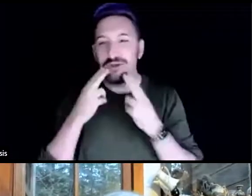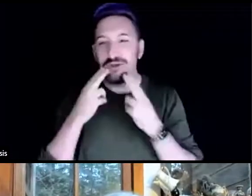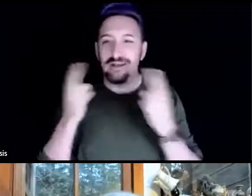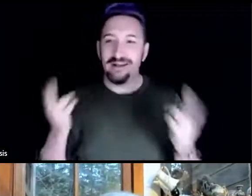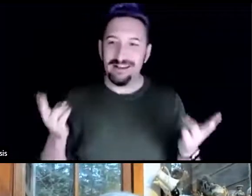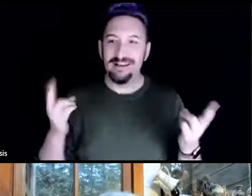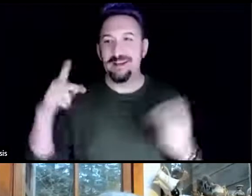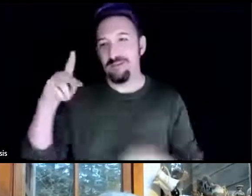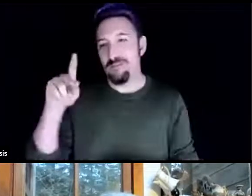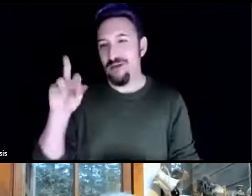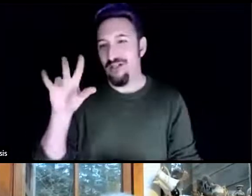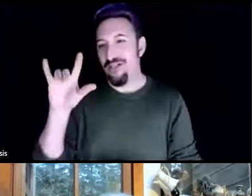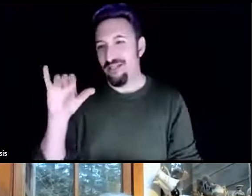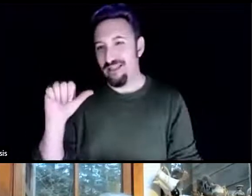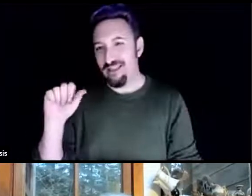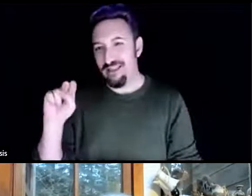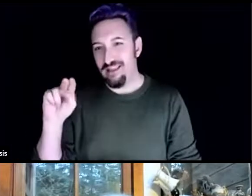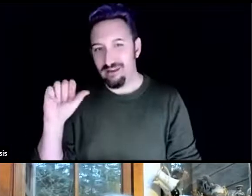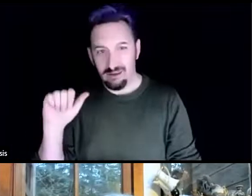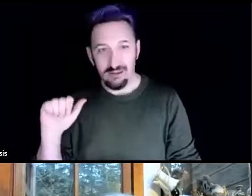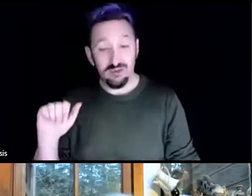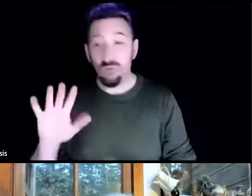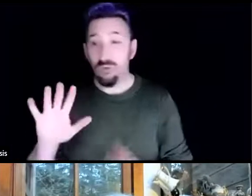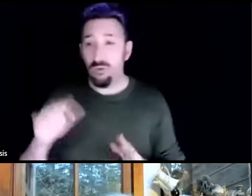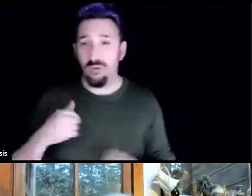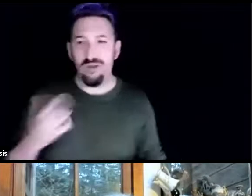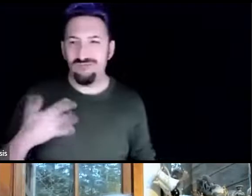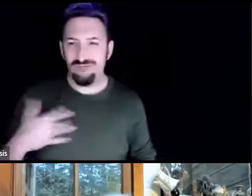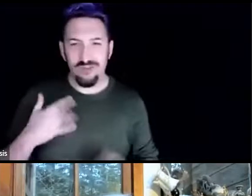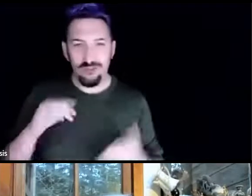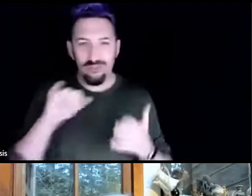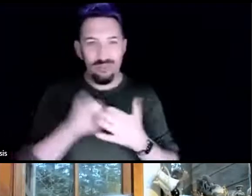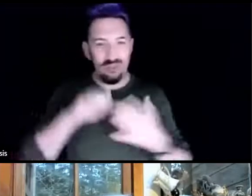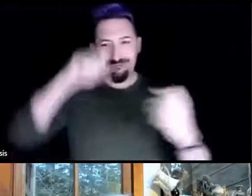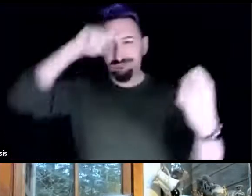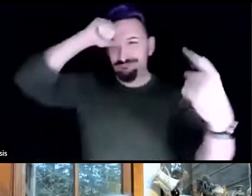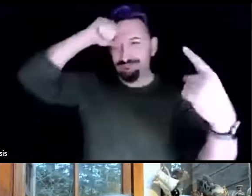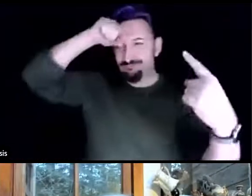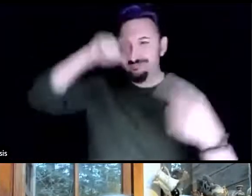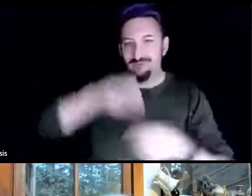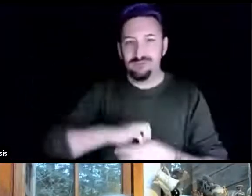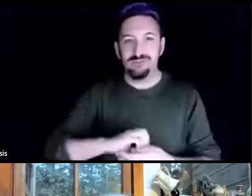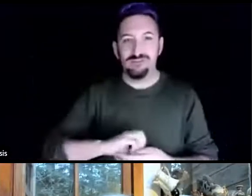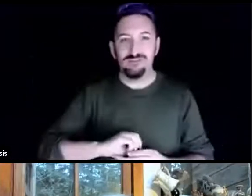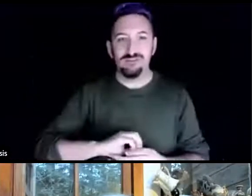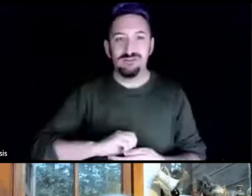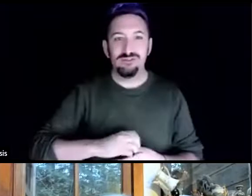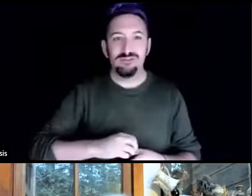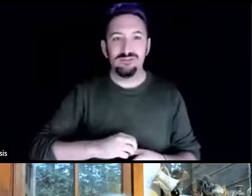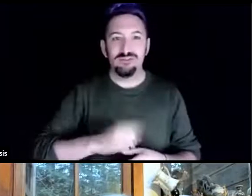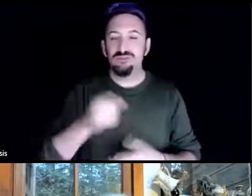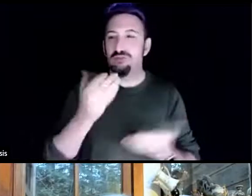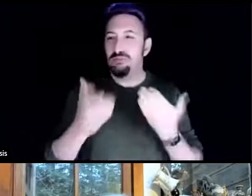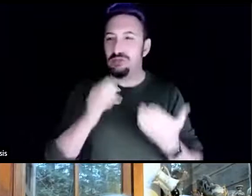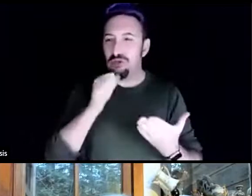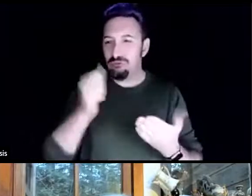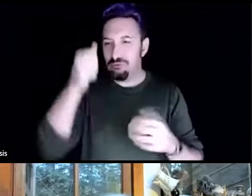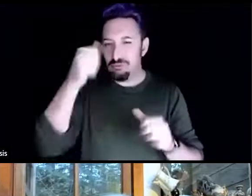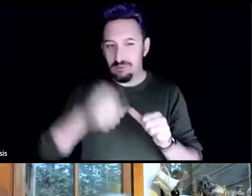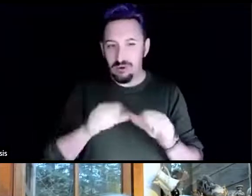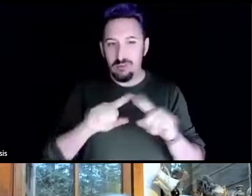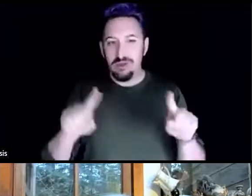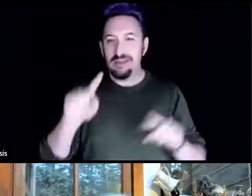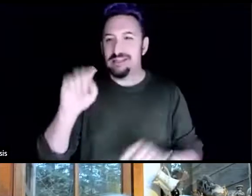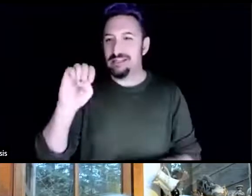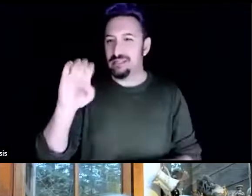I really felt that, holding space with you. And you may not remember, but it was EcoFarm in 2020, right before